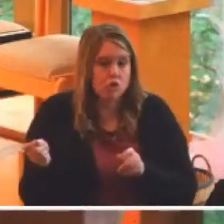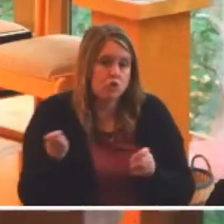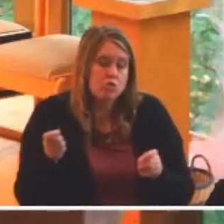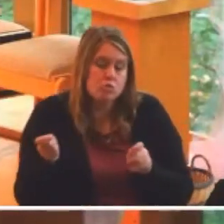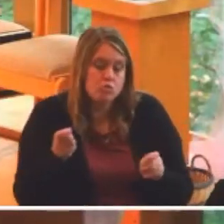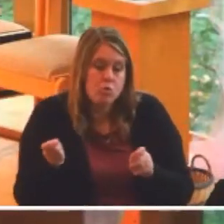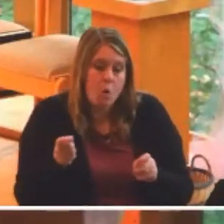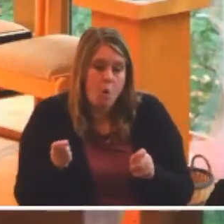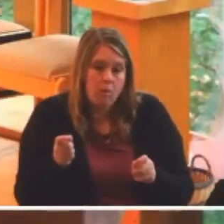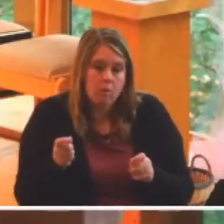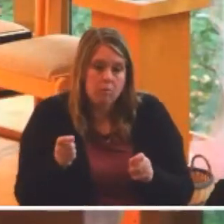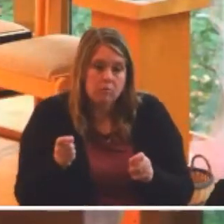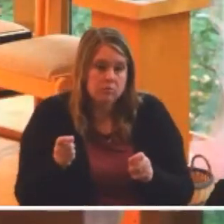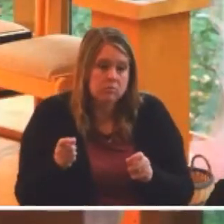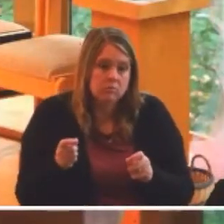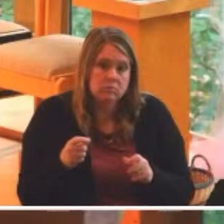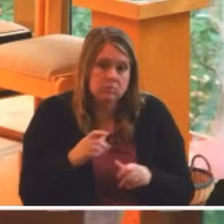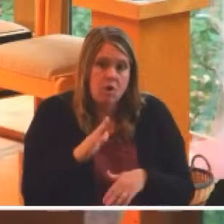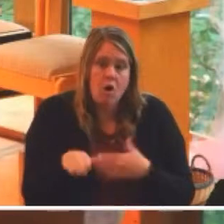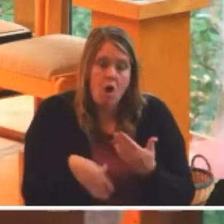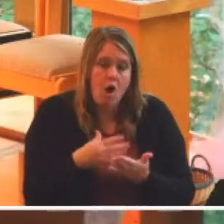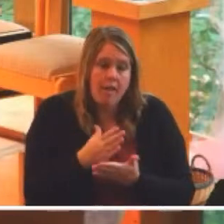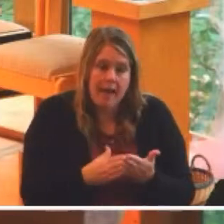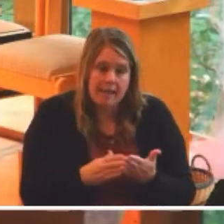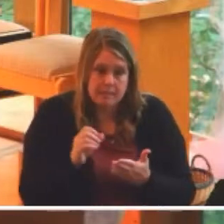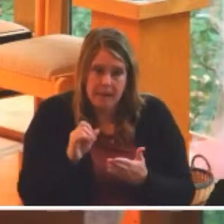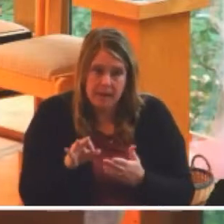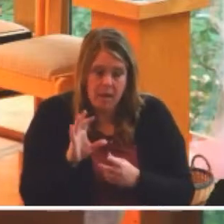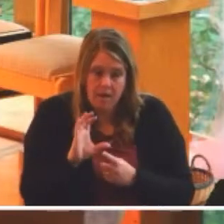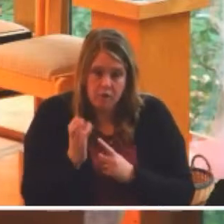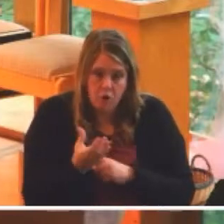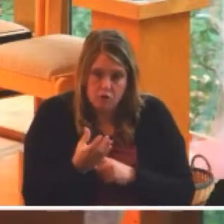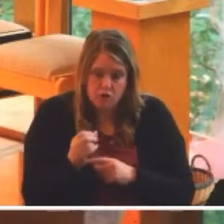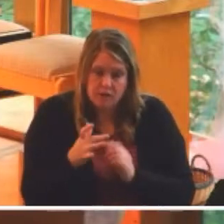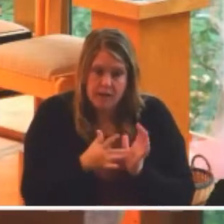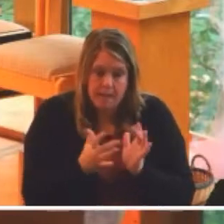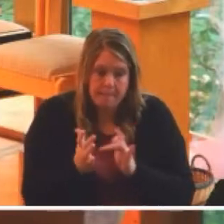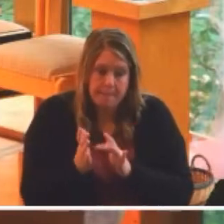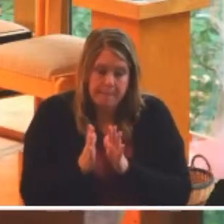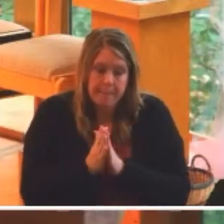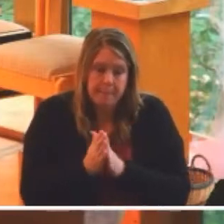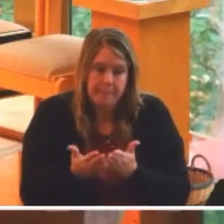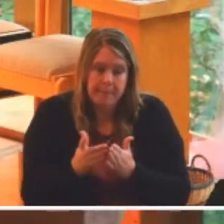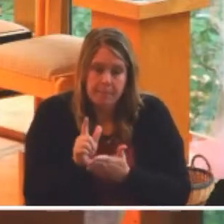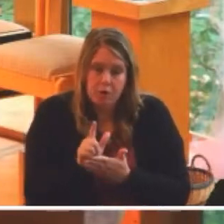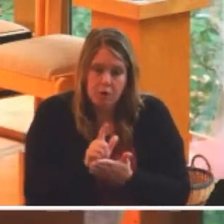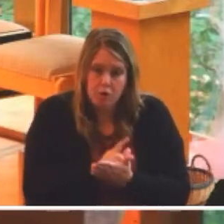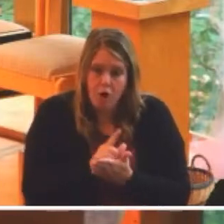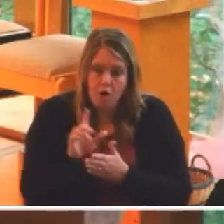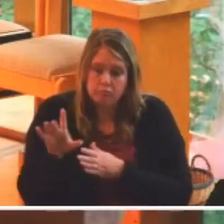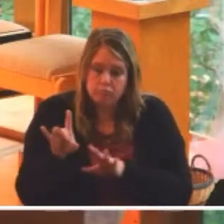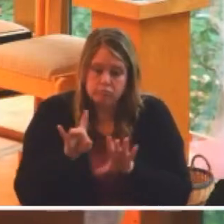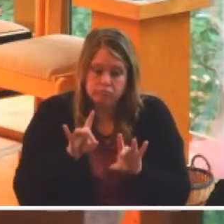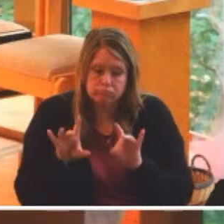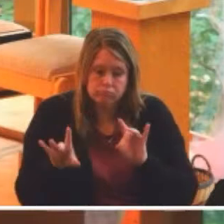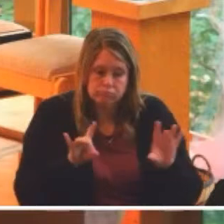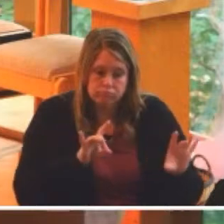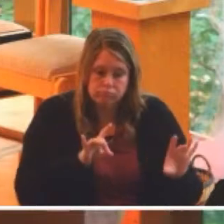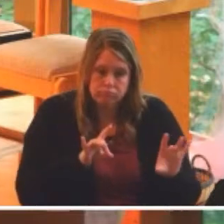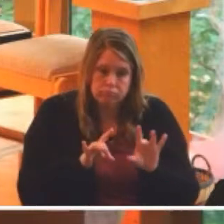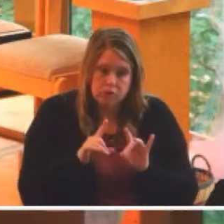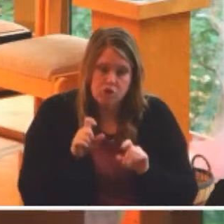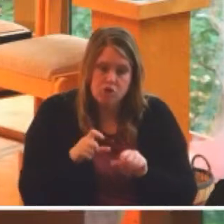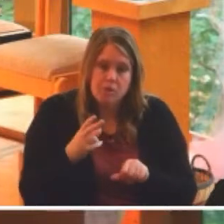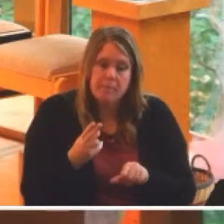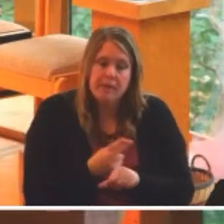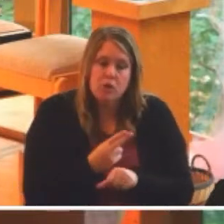dominion over every aspect of culture, and that biblical law, subjectively selected, to be sure, should